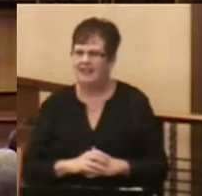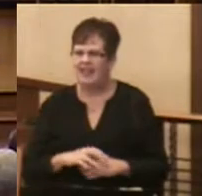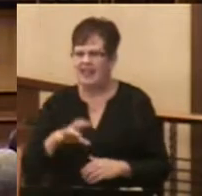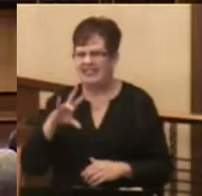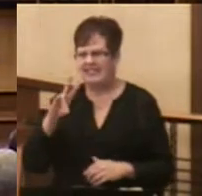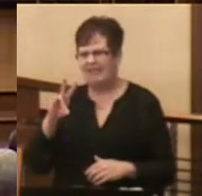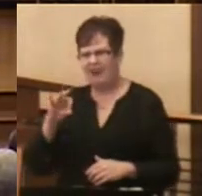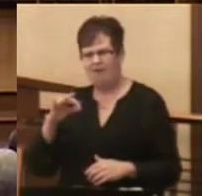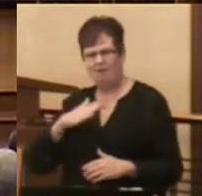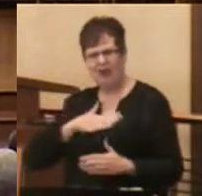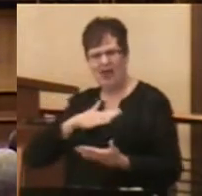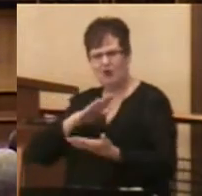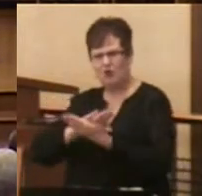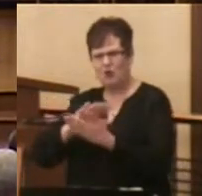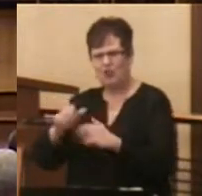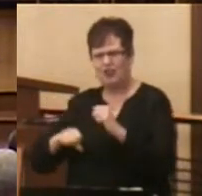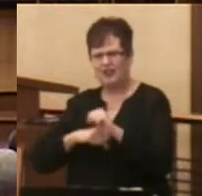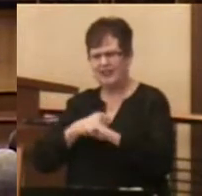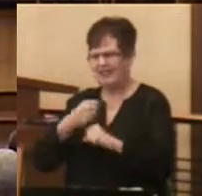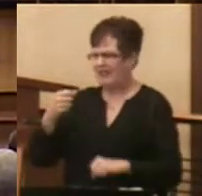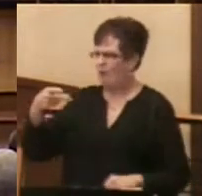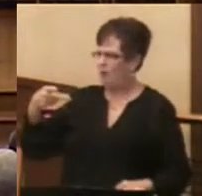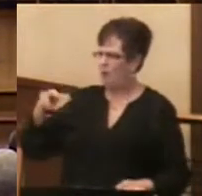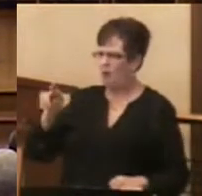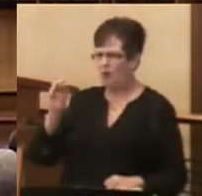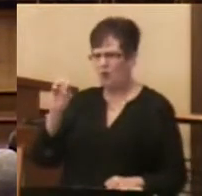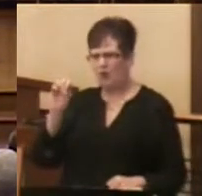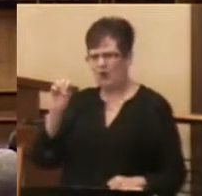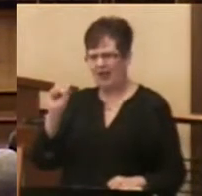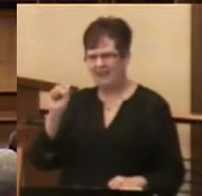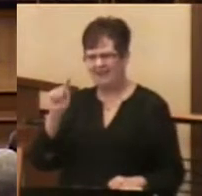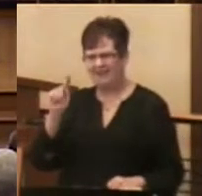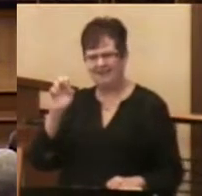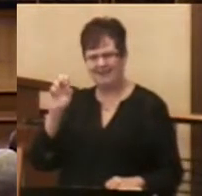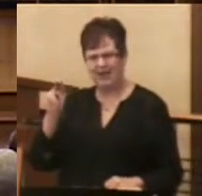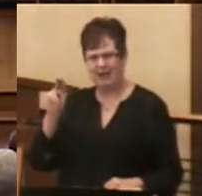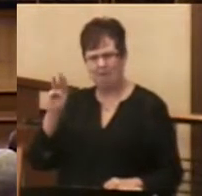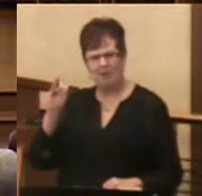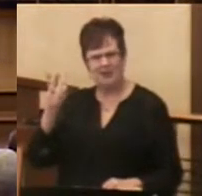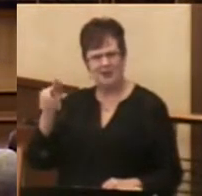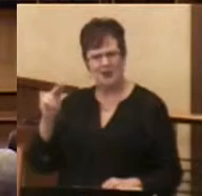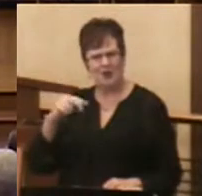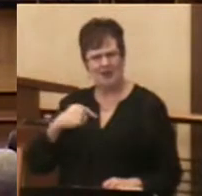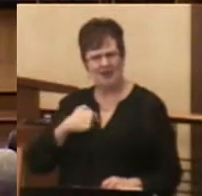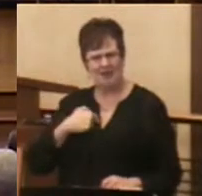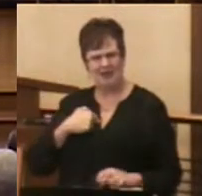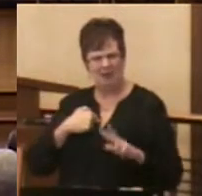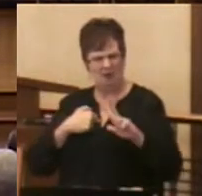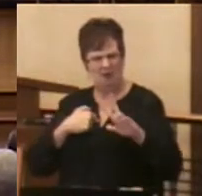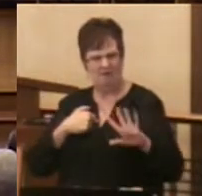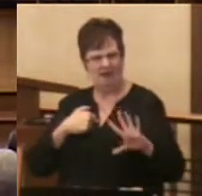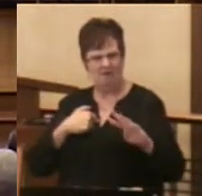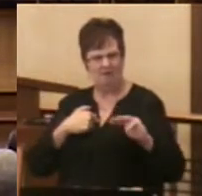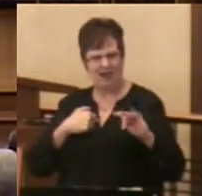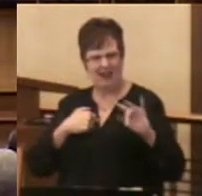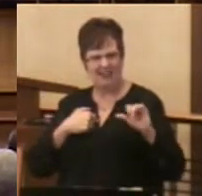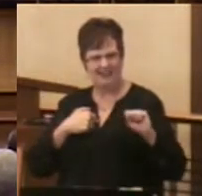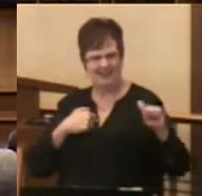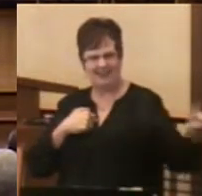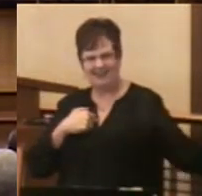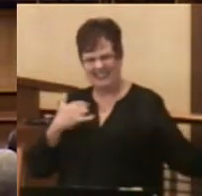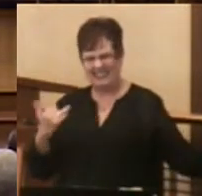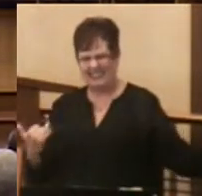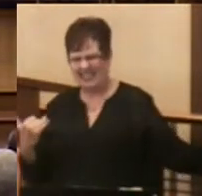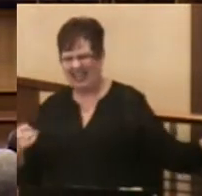schooling years in Preston, Minnesota, just 35 miles southeast of here. Today I live in